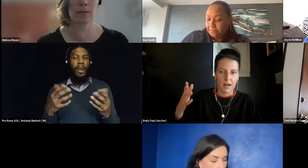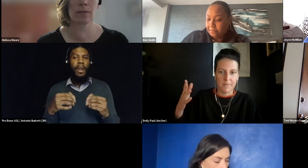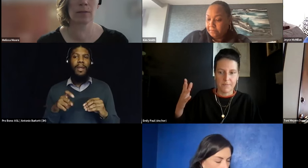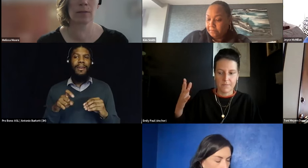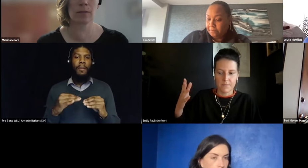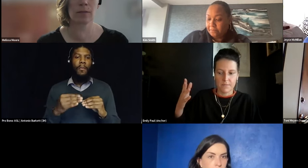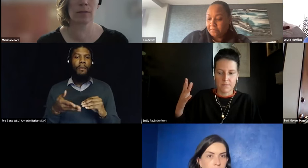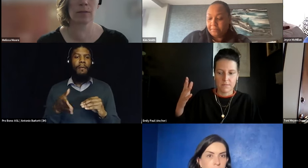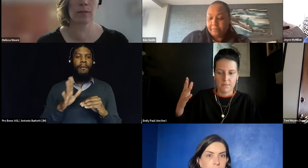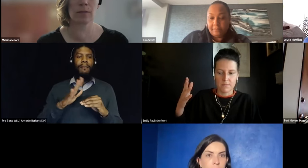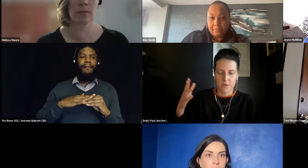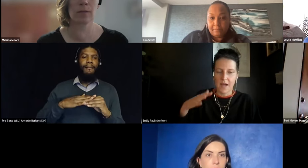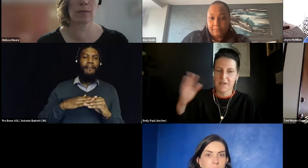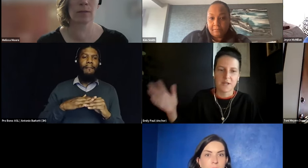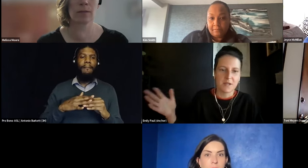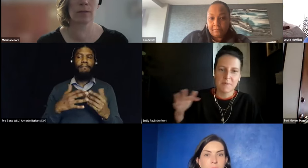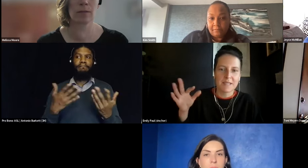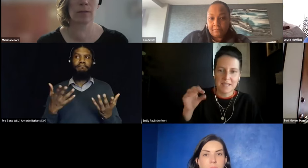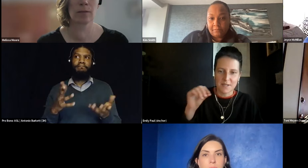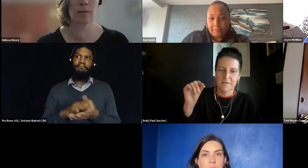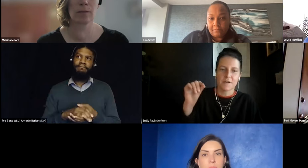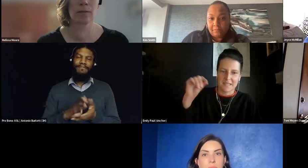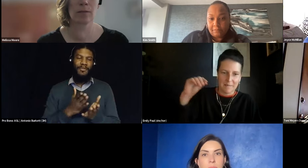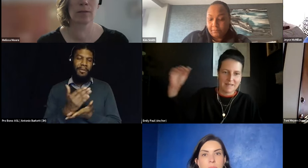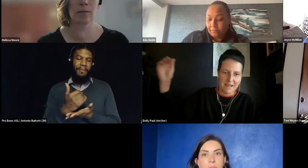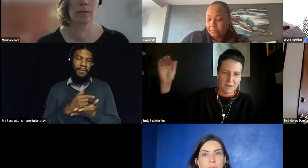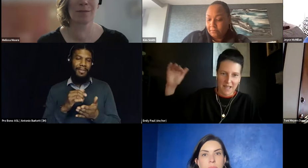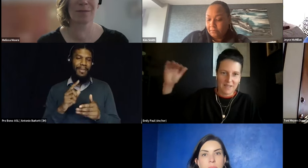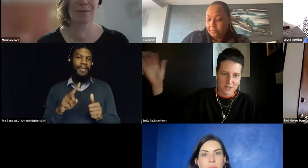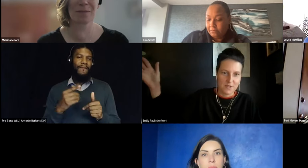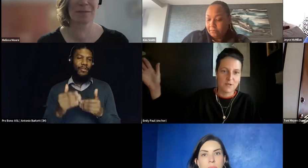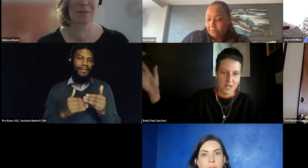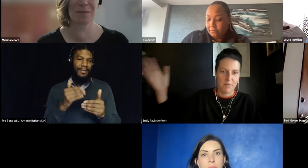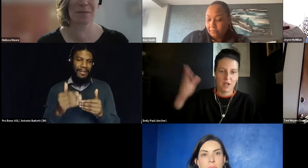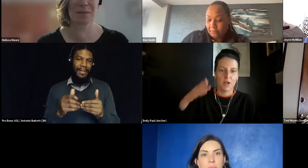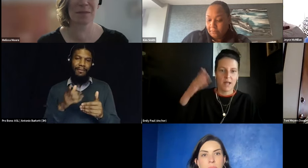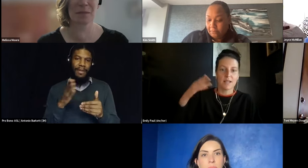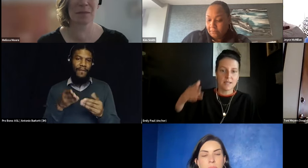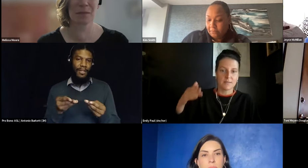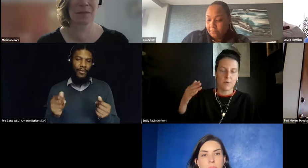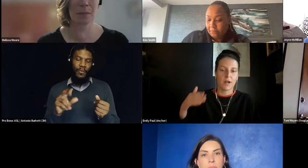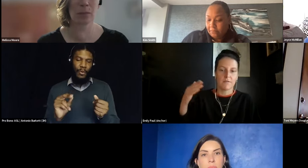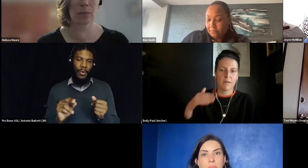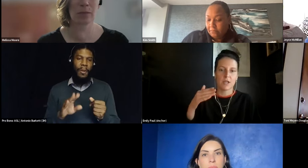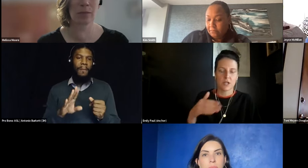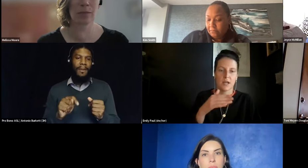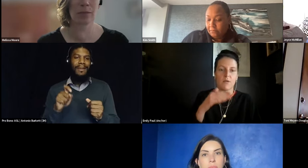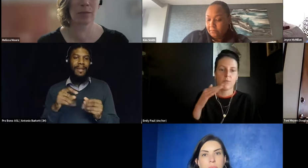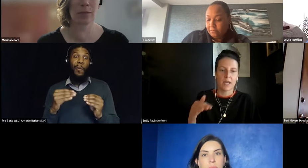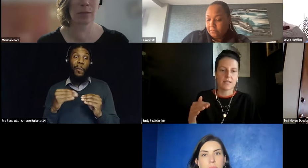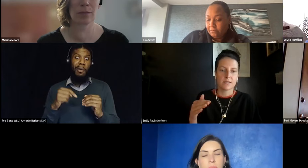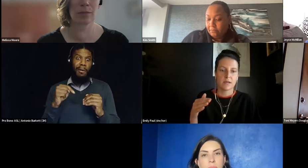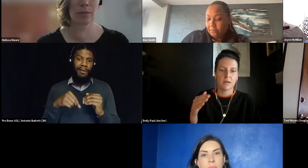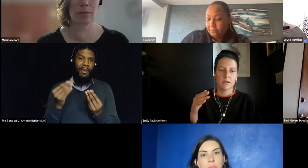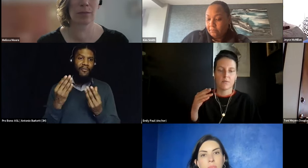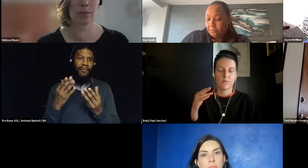um not that transparency is the first step it's never like the solution but you know at least more information and